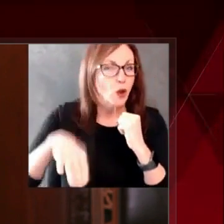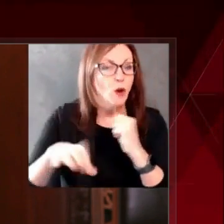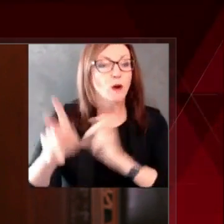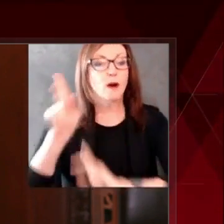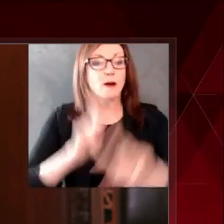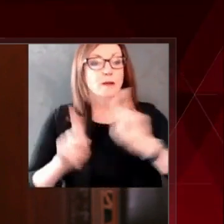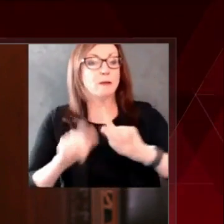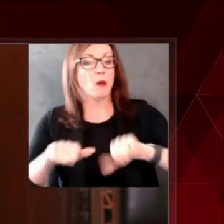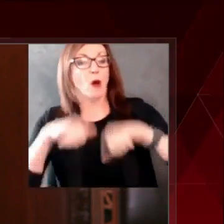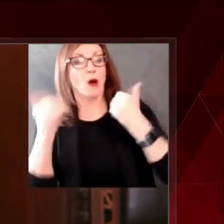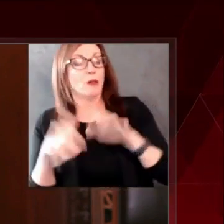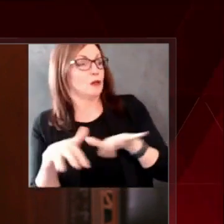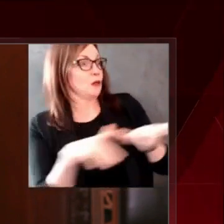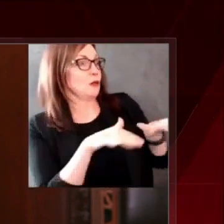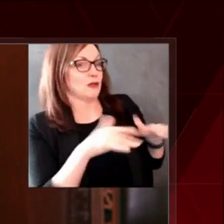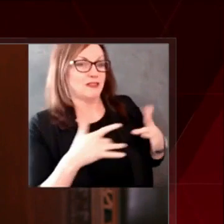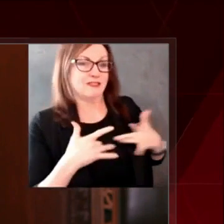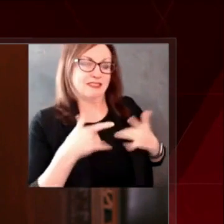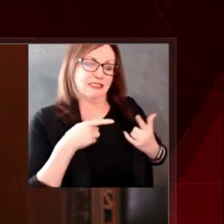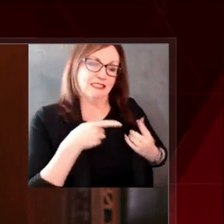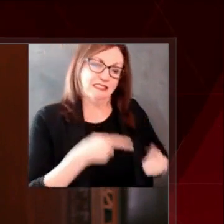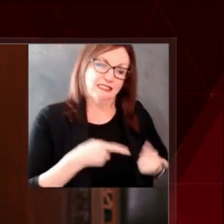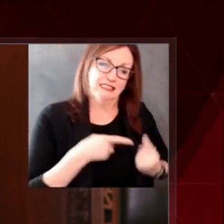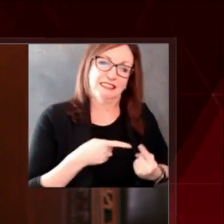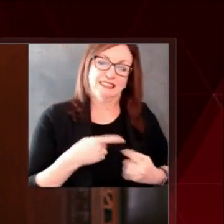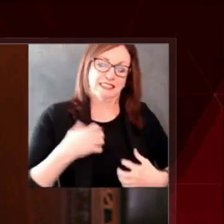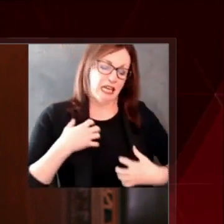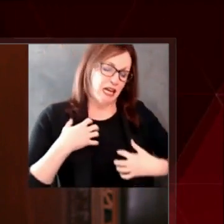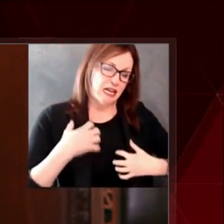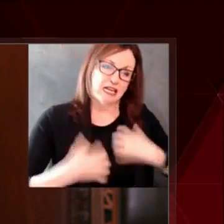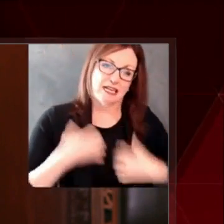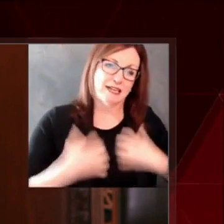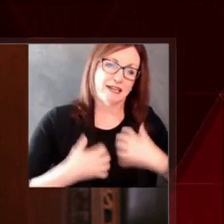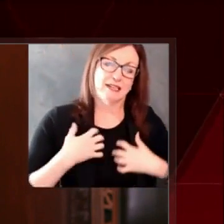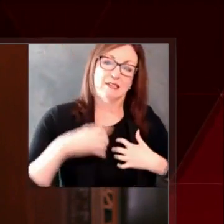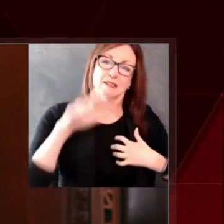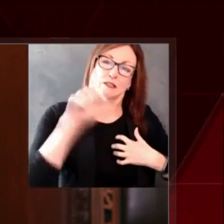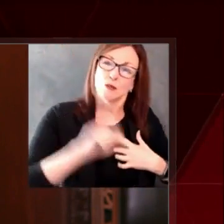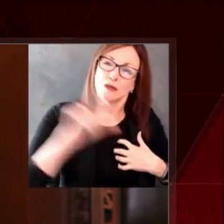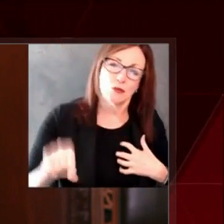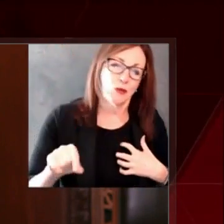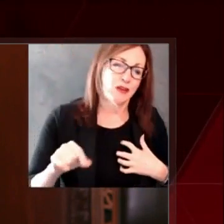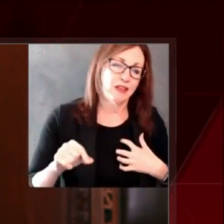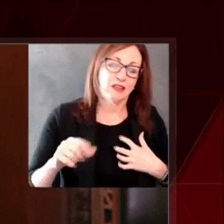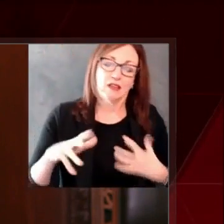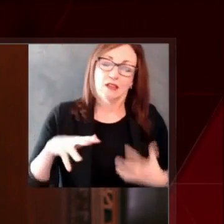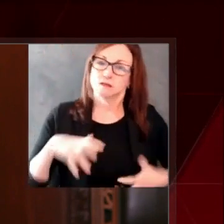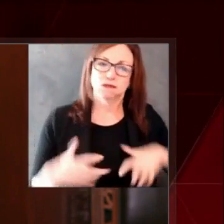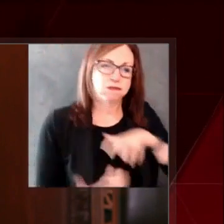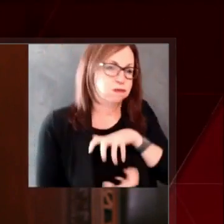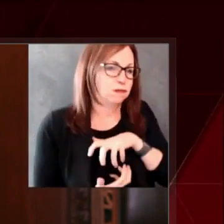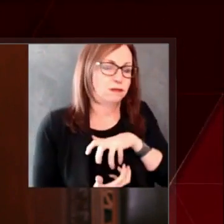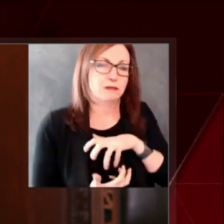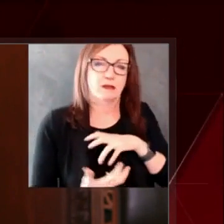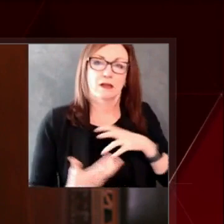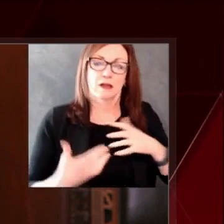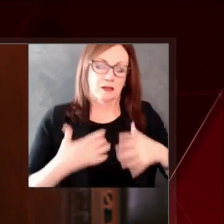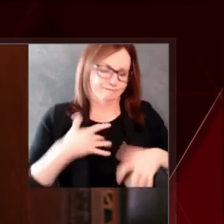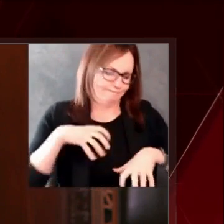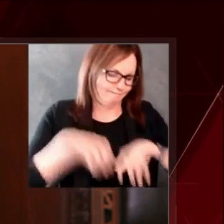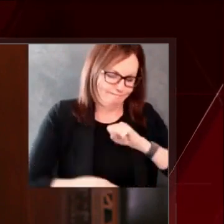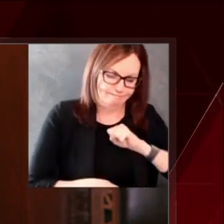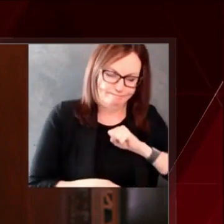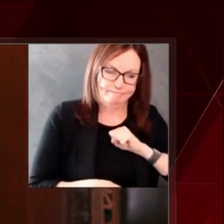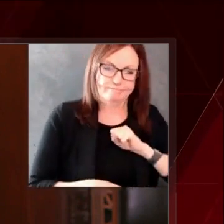had a really stressful year personally, financially, emotionally. And it's important to remember that no matter what you're going